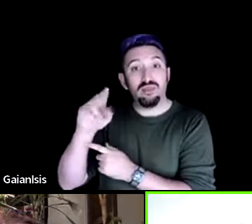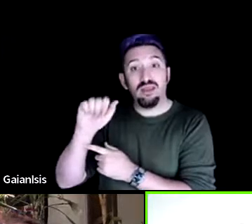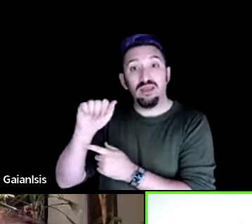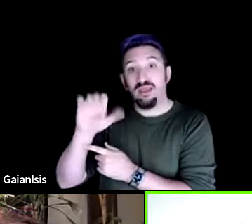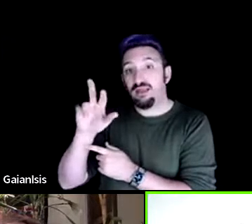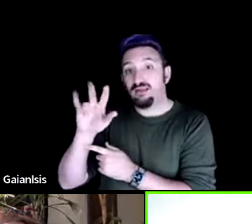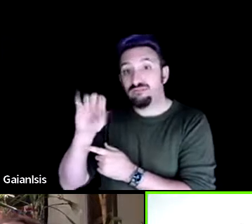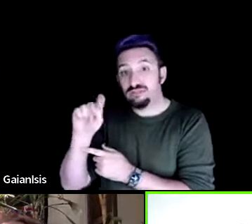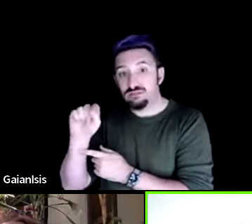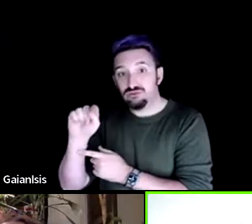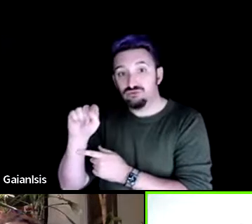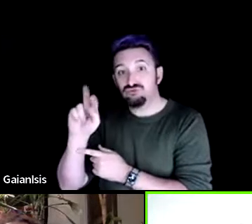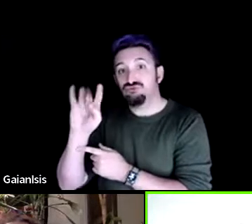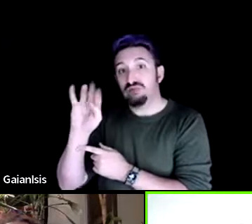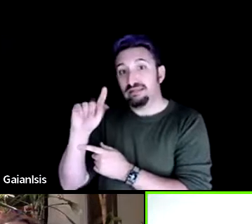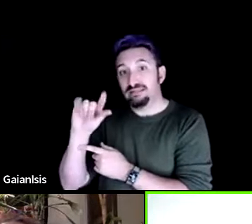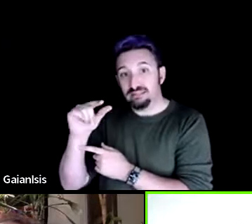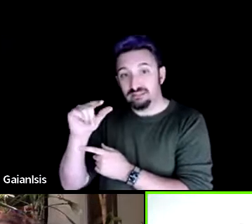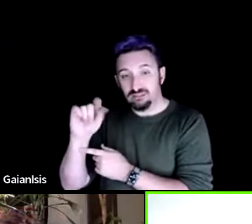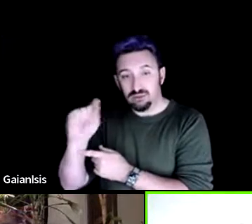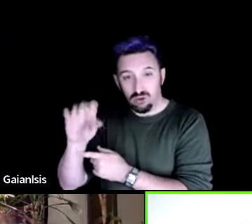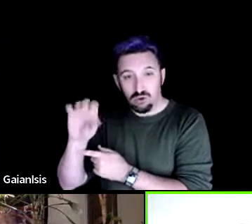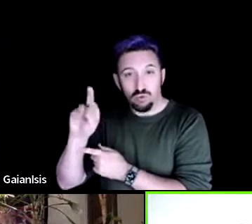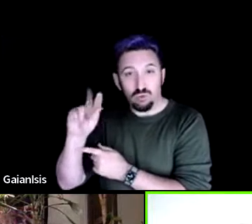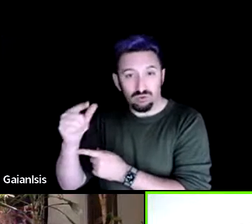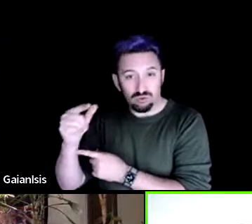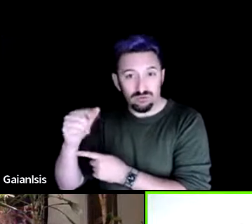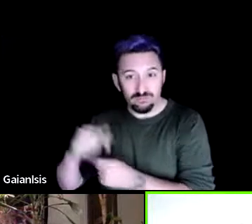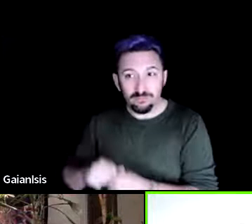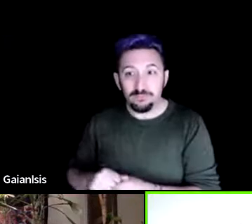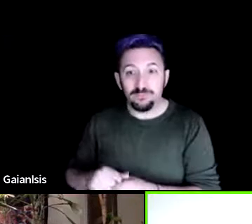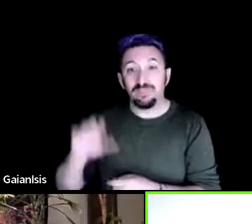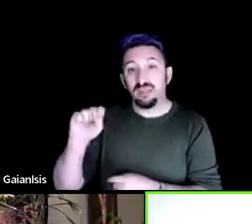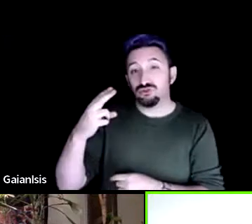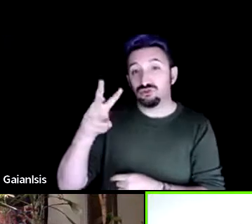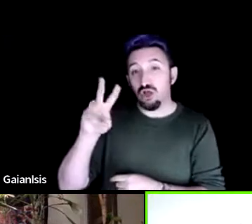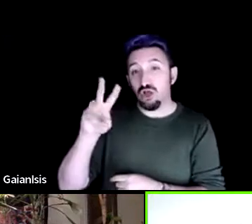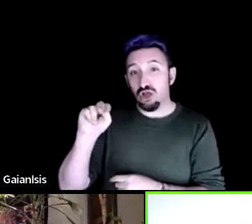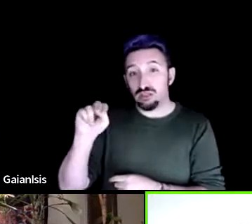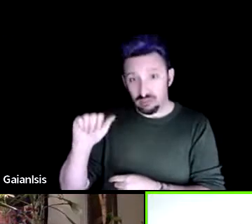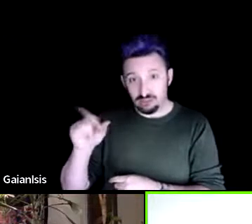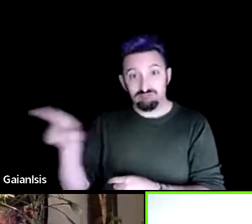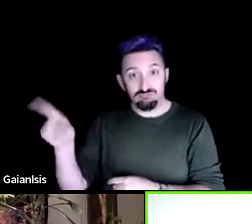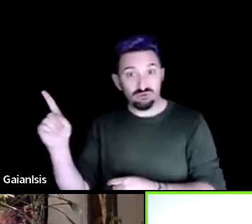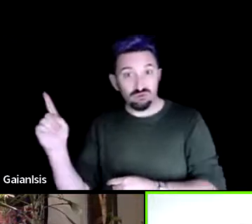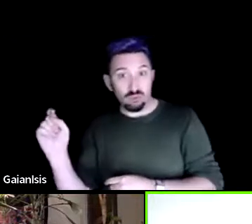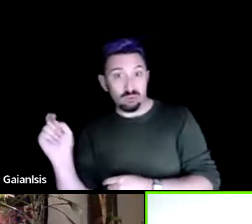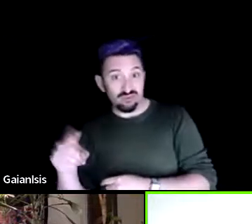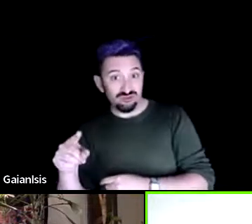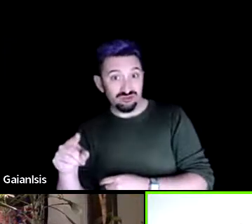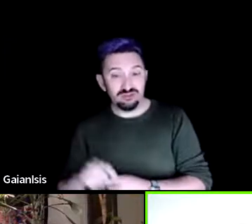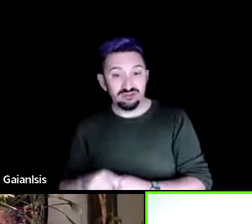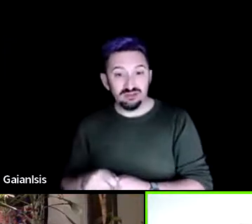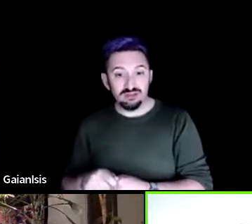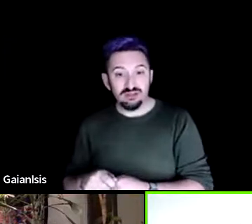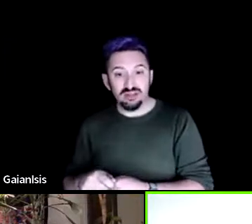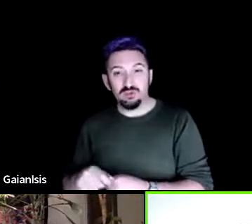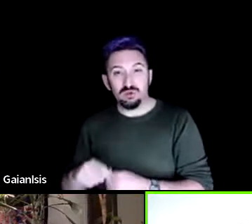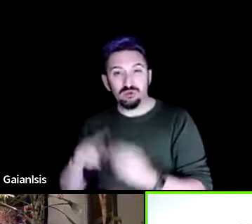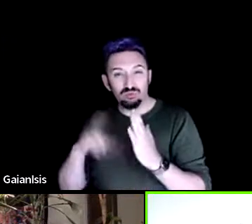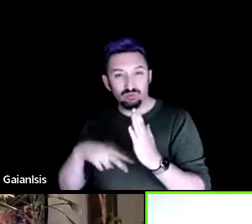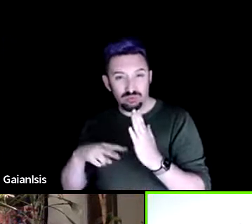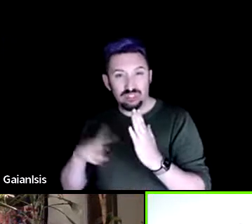i'm speaking shauna also has a question and shauna feel free to jump in but i will say it for you as requested